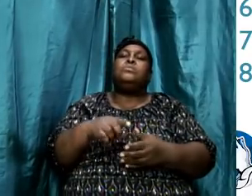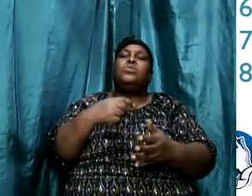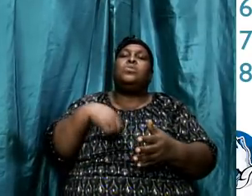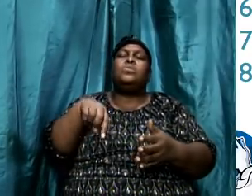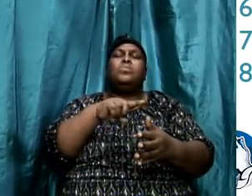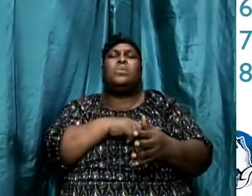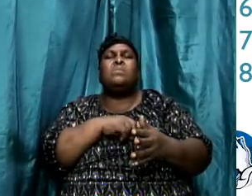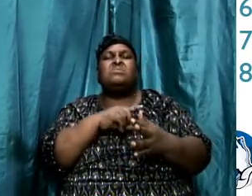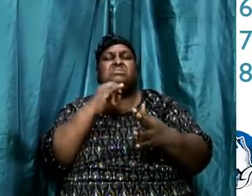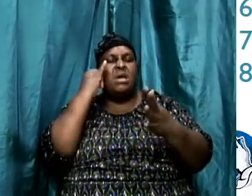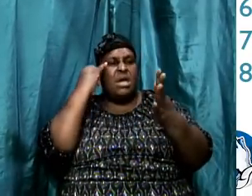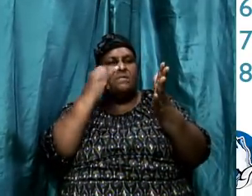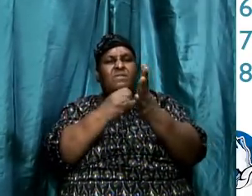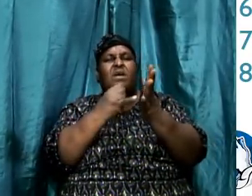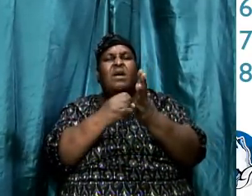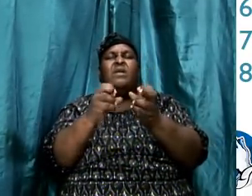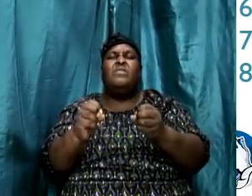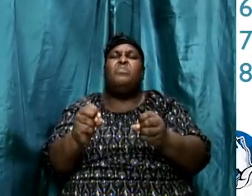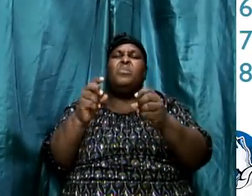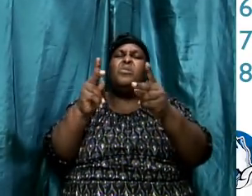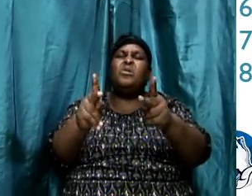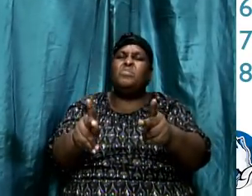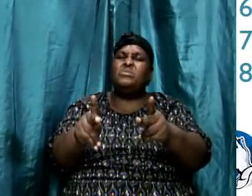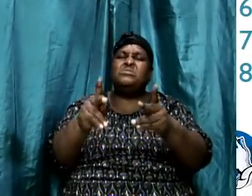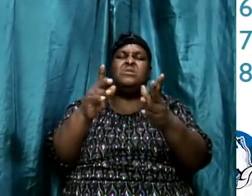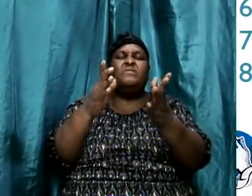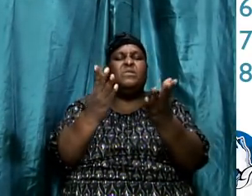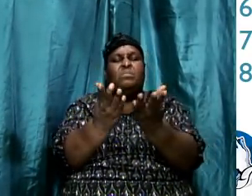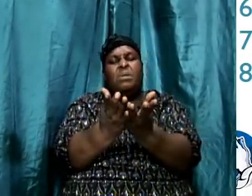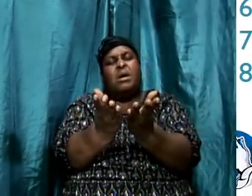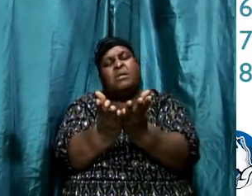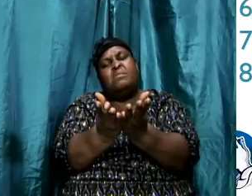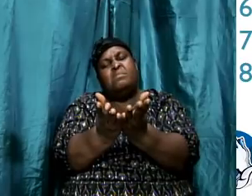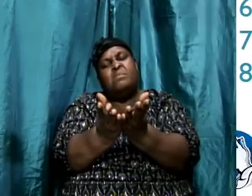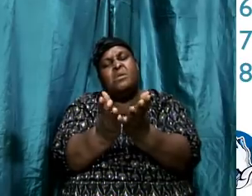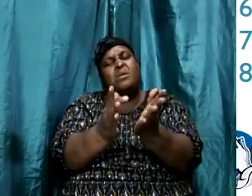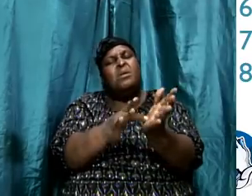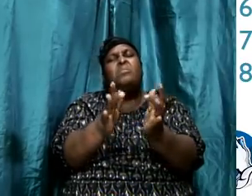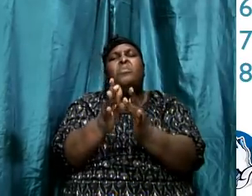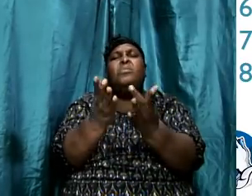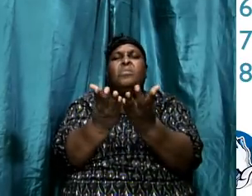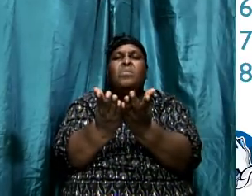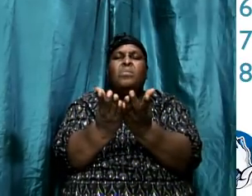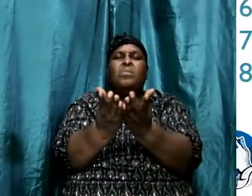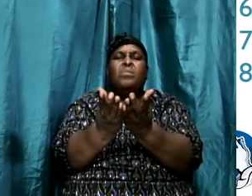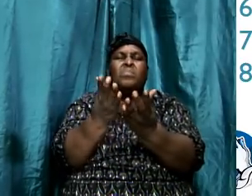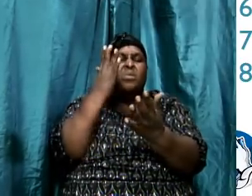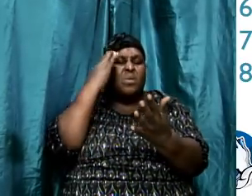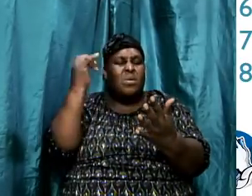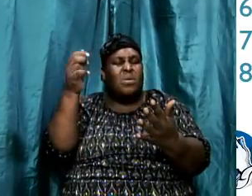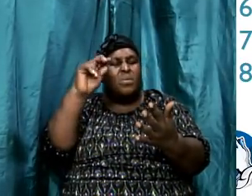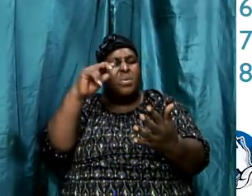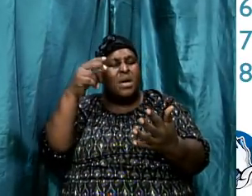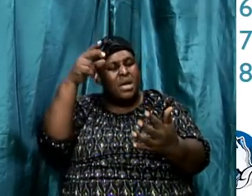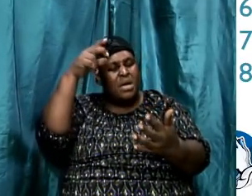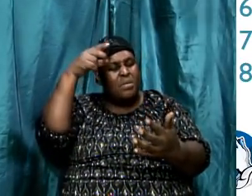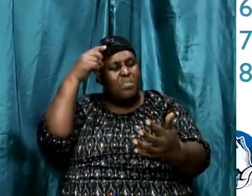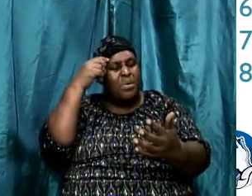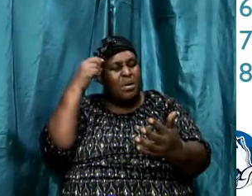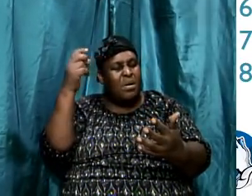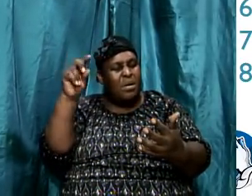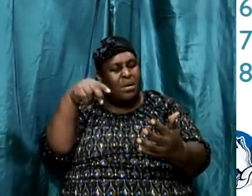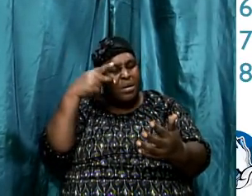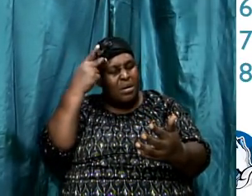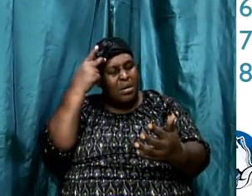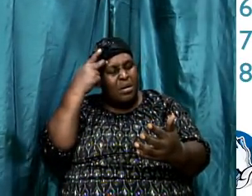identify the purpose of the book. Why did Paul write this book? Why did Paul write the letter of Philemon? What was happening in that